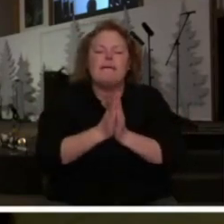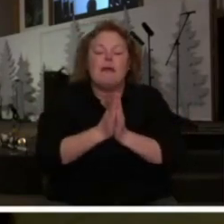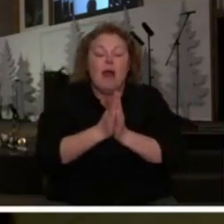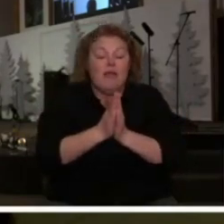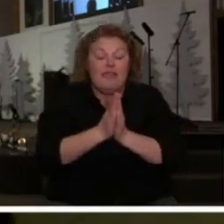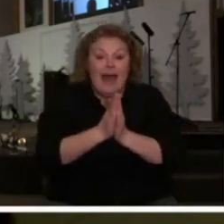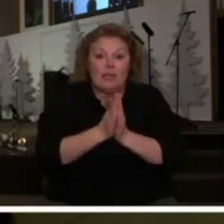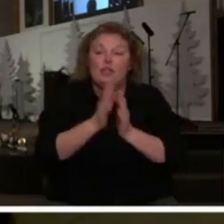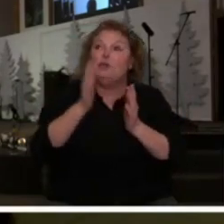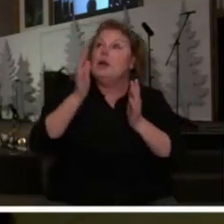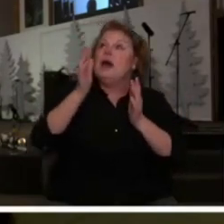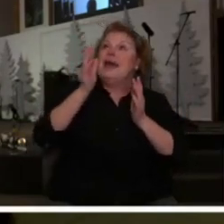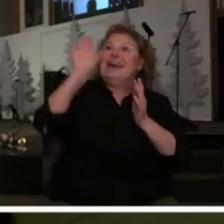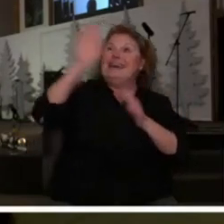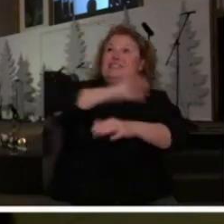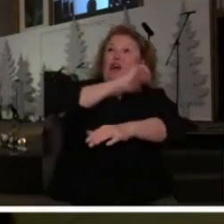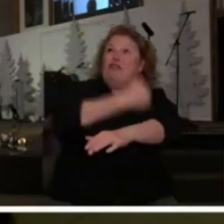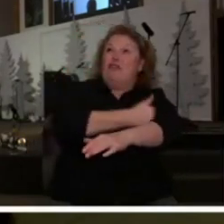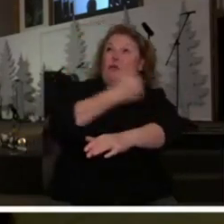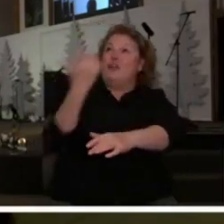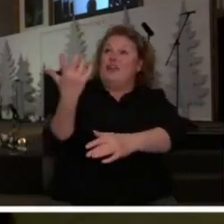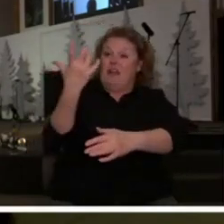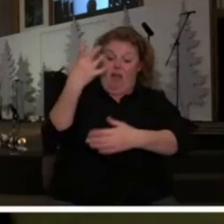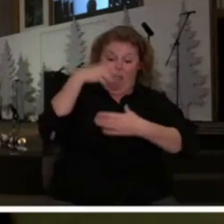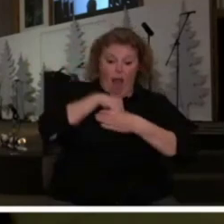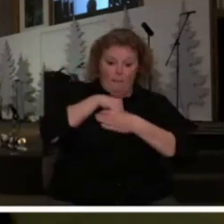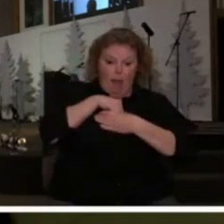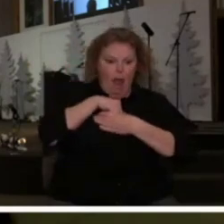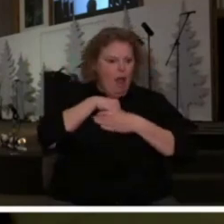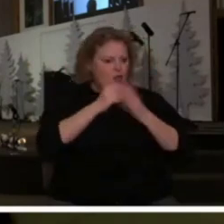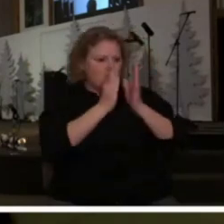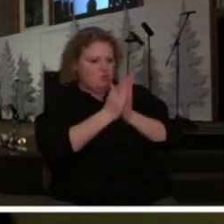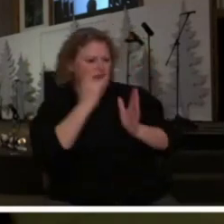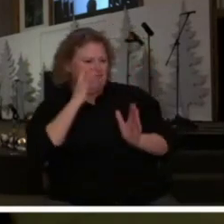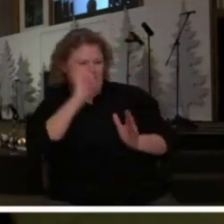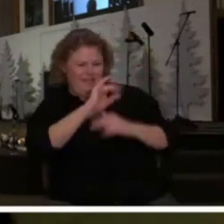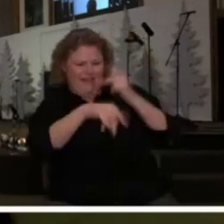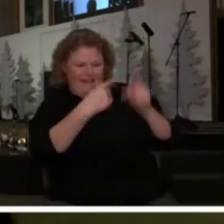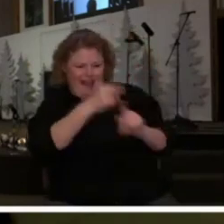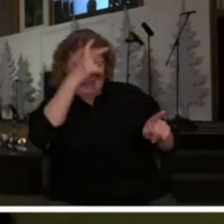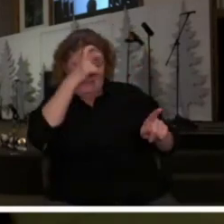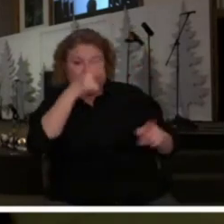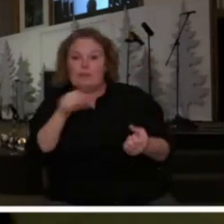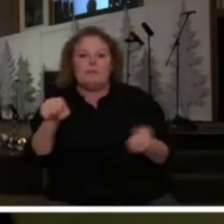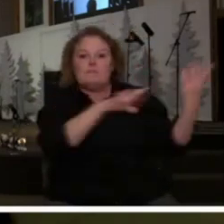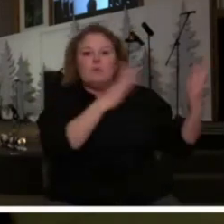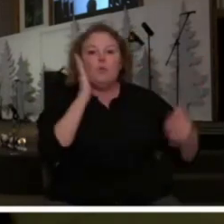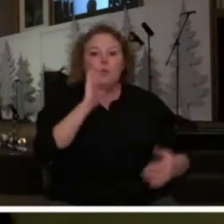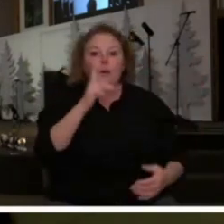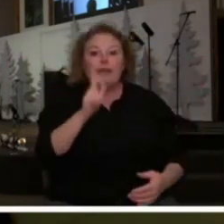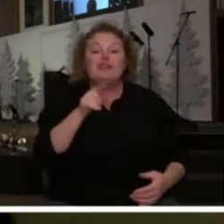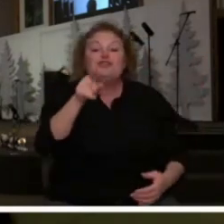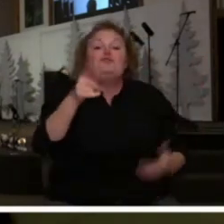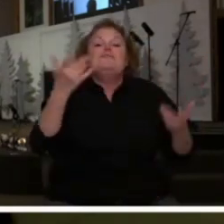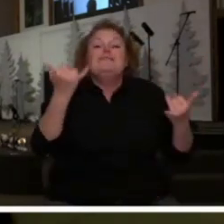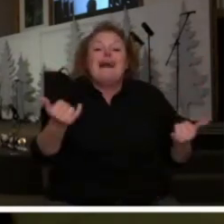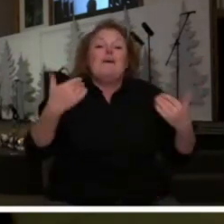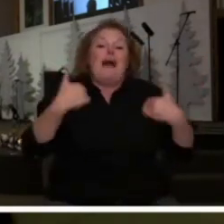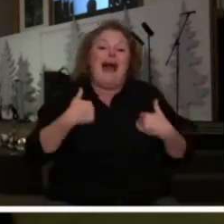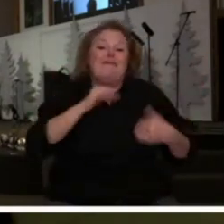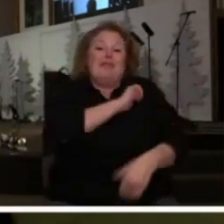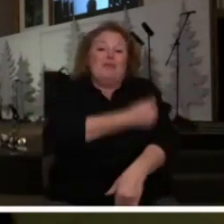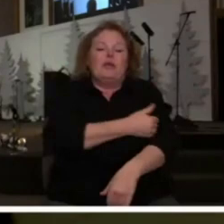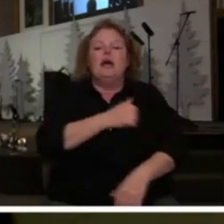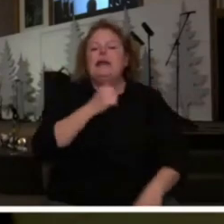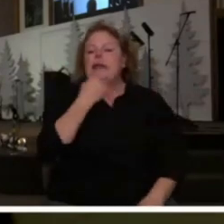this kind flees when you pray if you have that kind of a prayer life it's different than just praying for